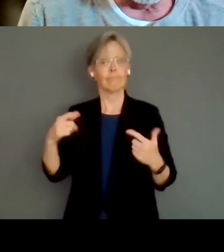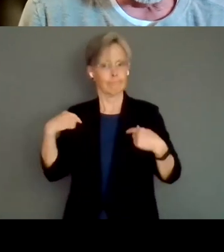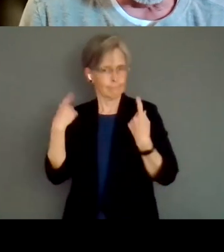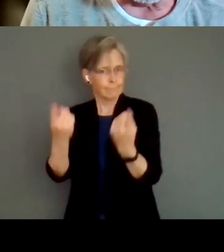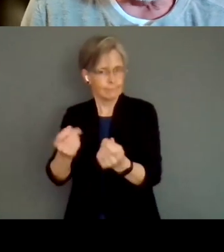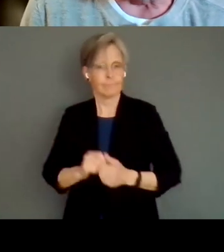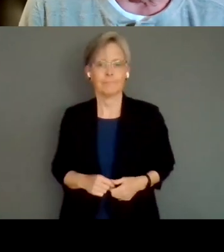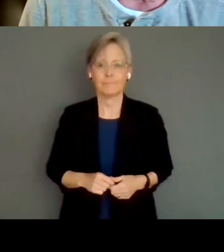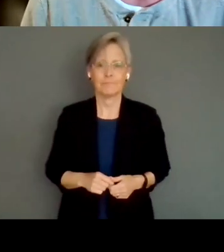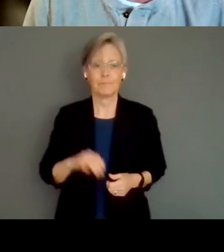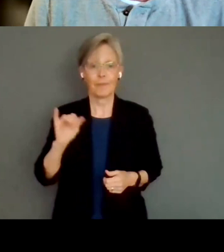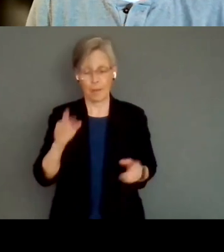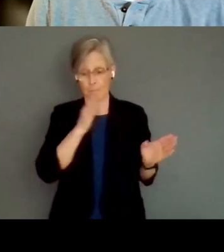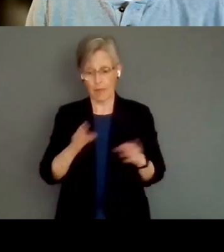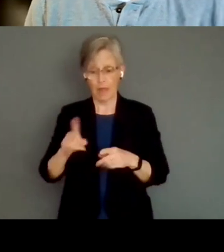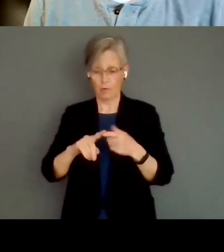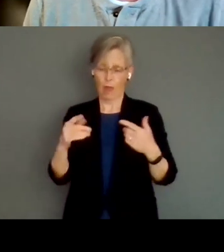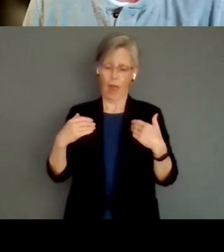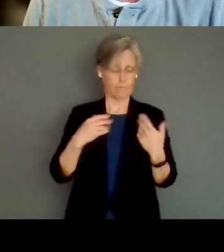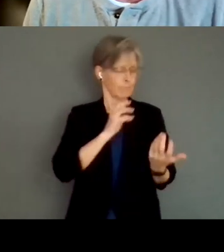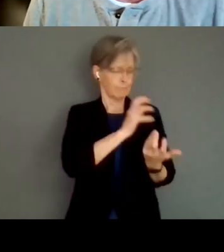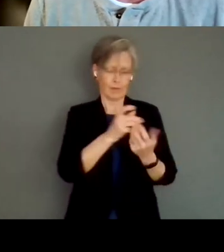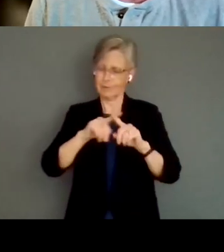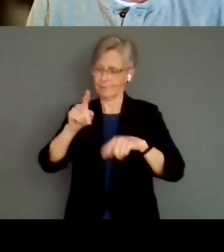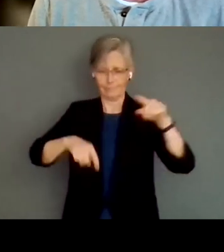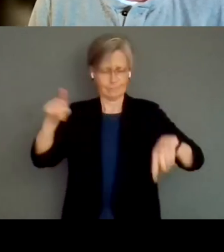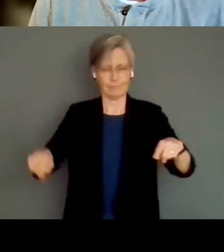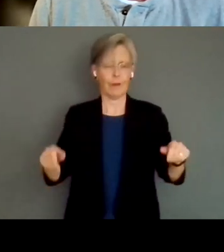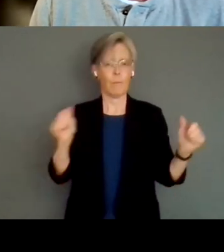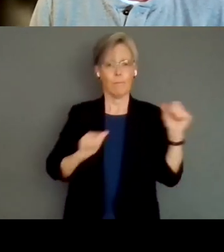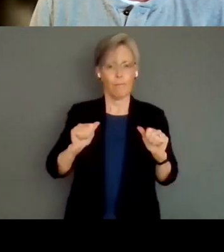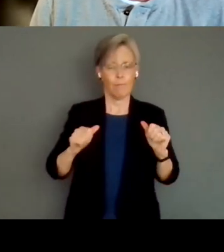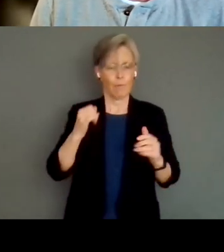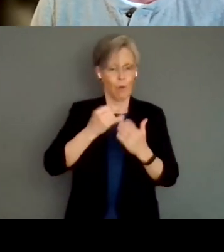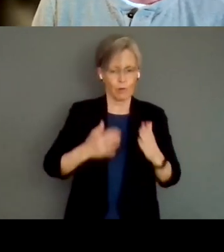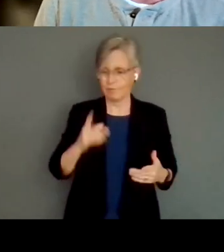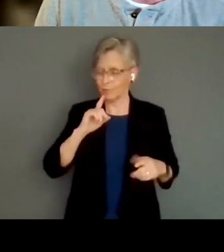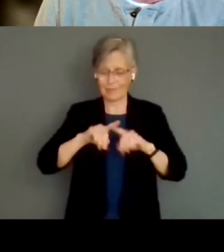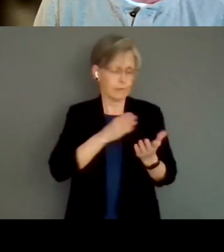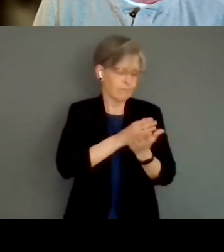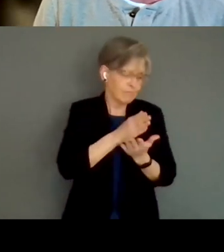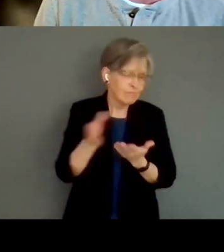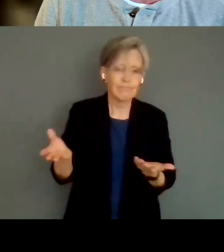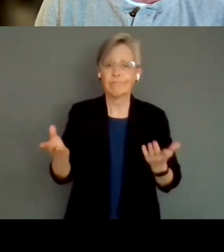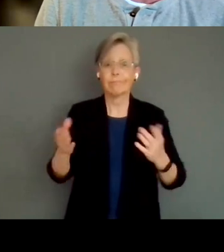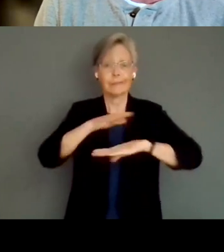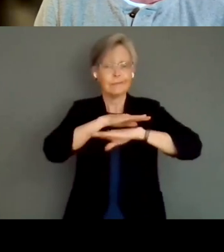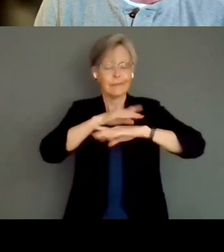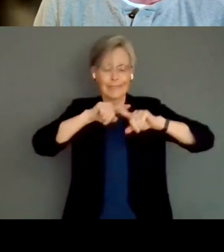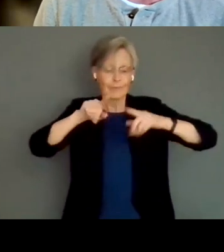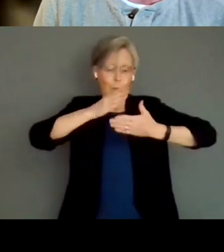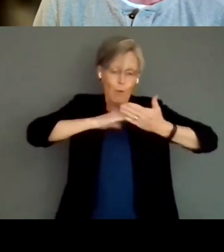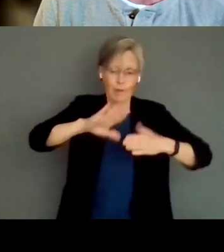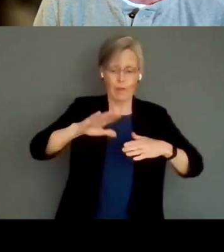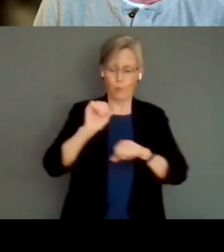these are intended to serve a range of performing artists working in different disciplines at different stages in their career and